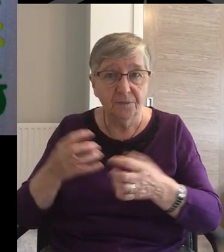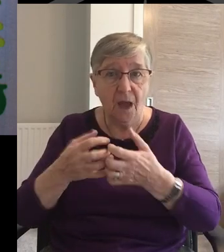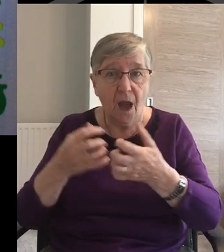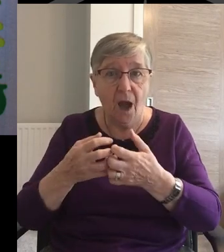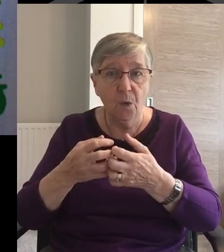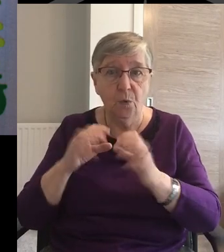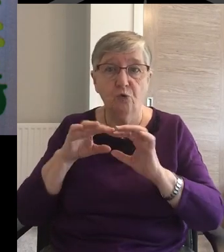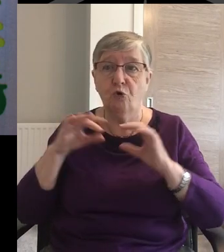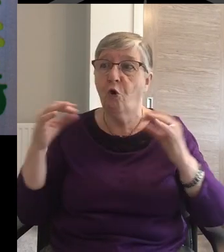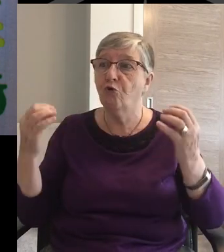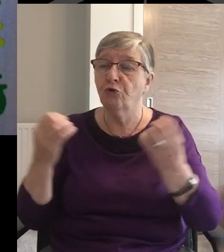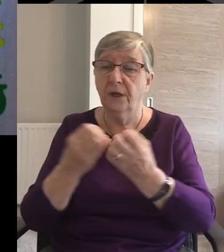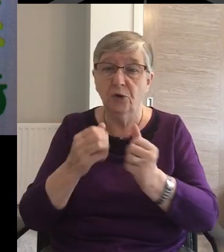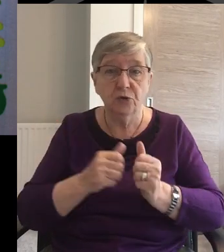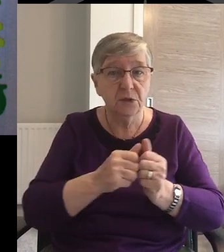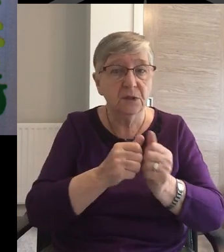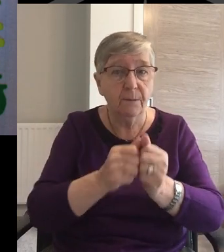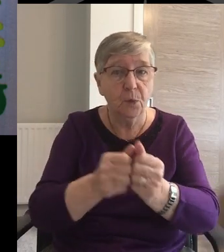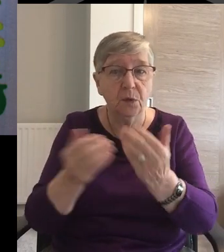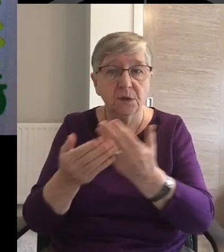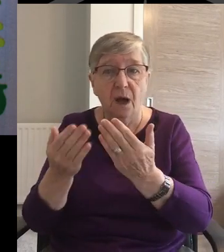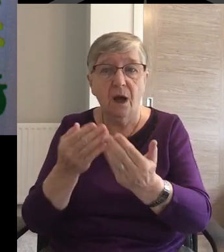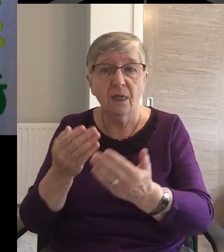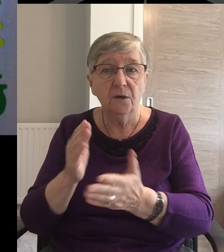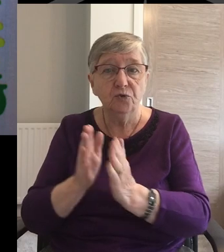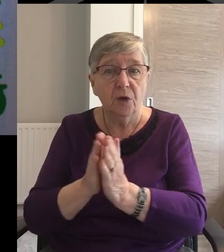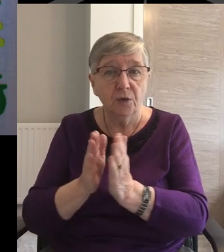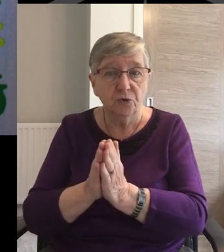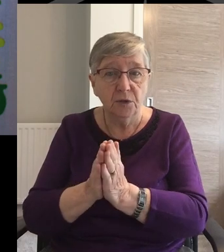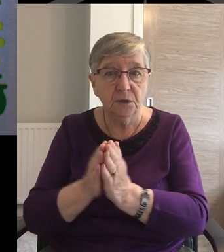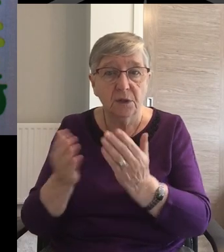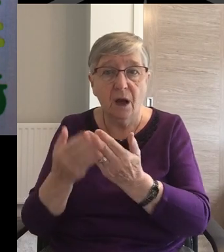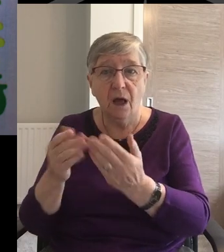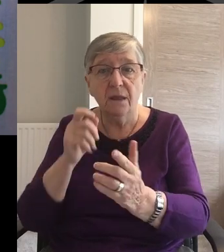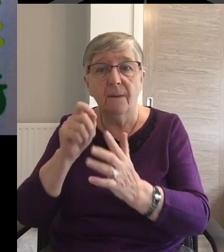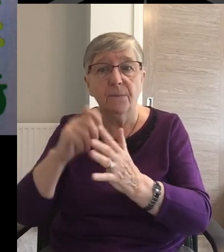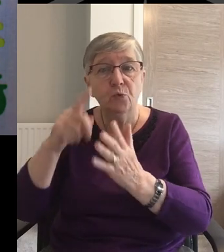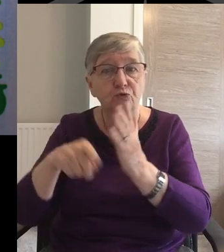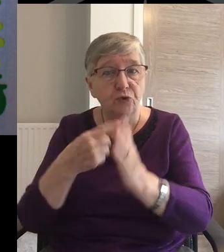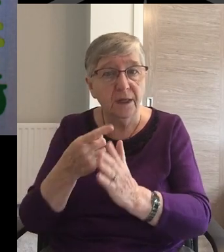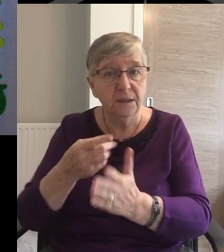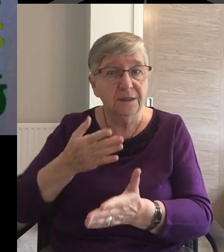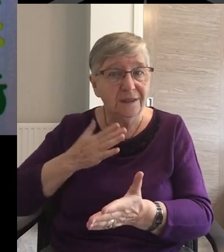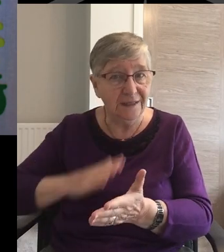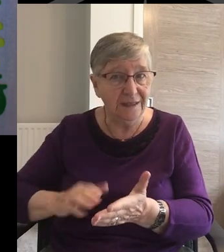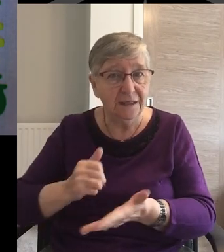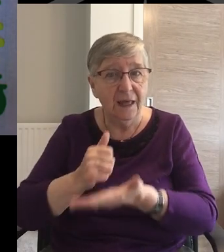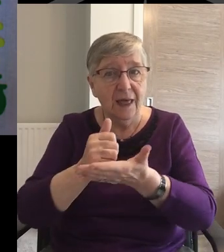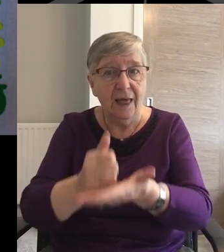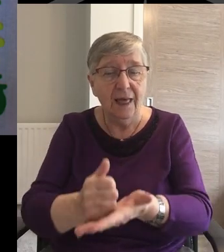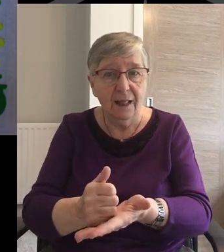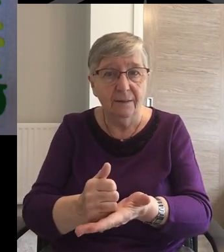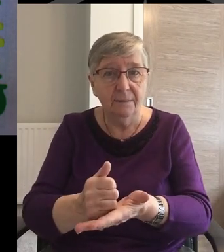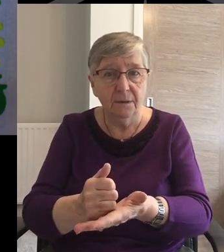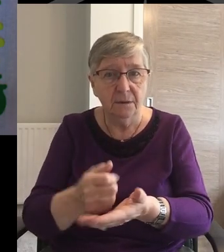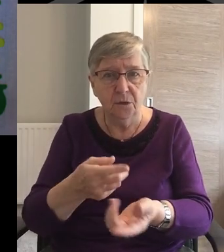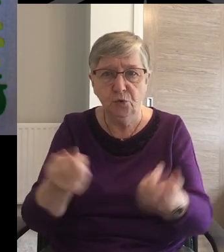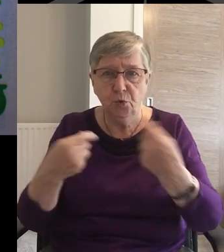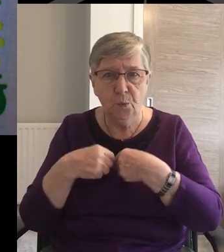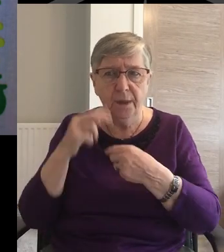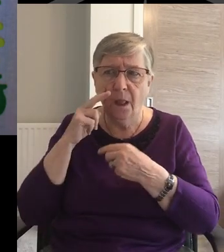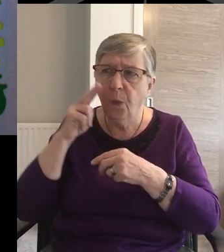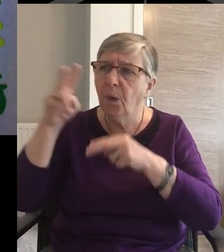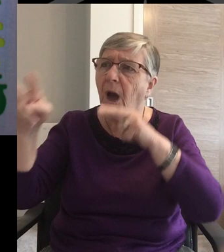our congregation Supports other churches Other projects That need our support Are we outward looking